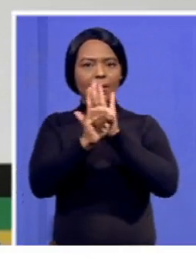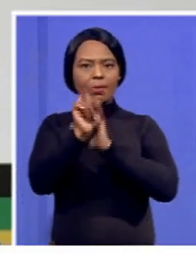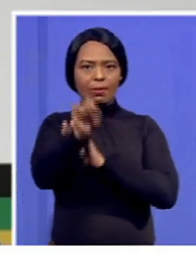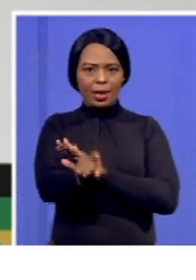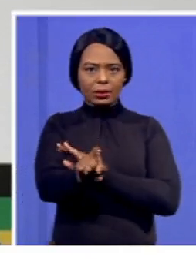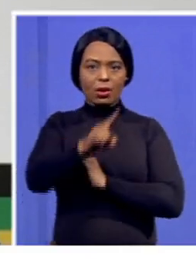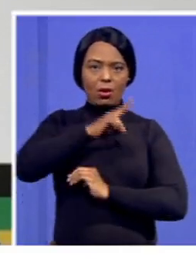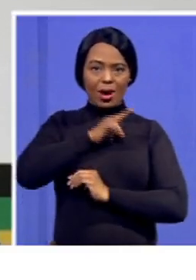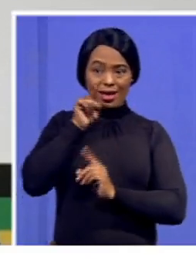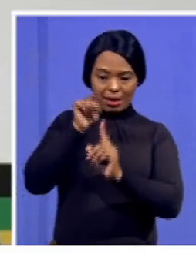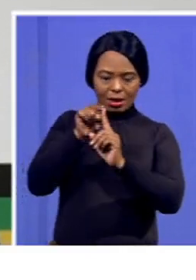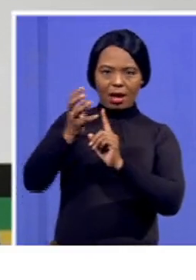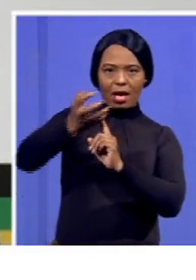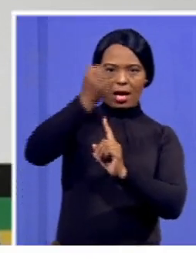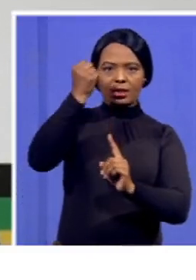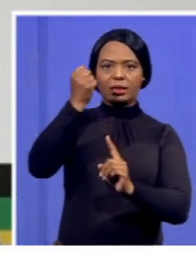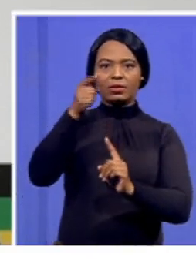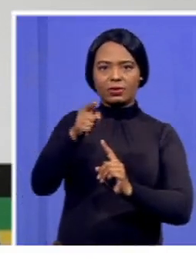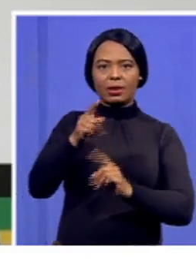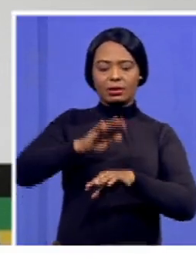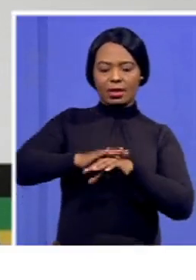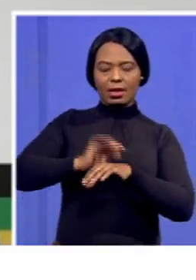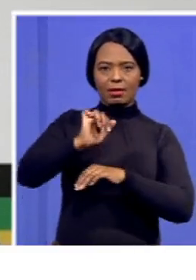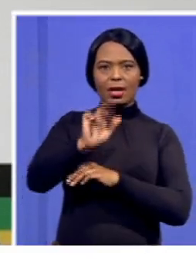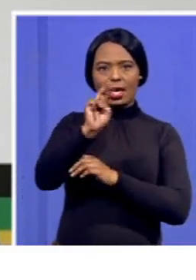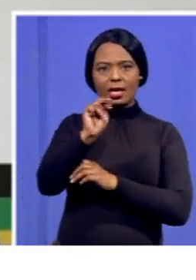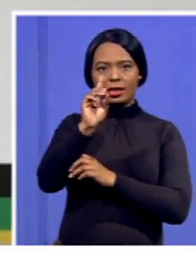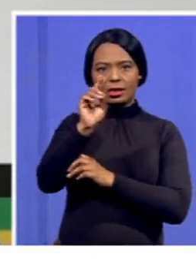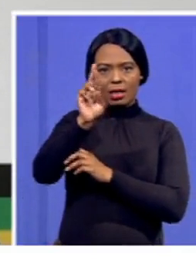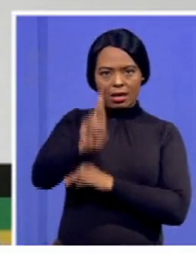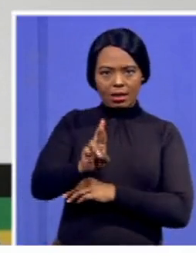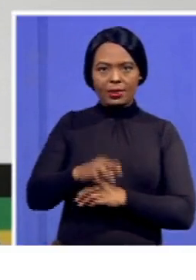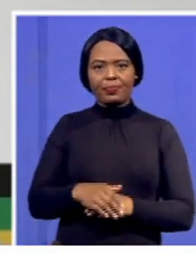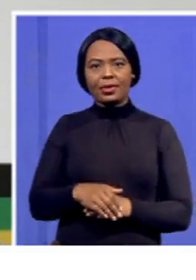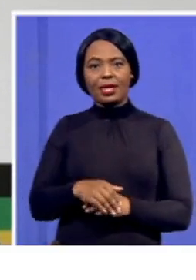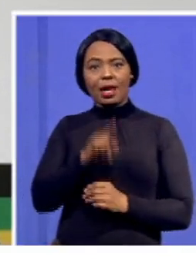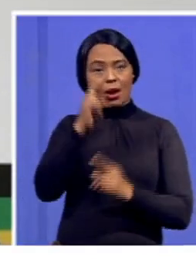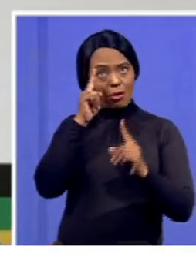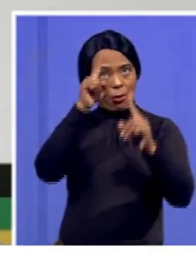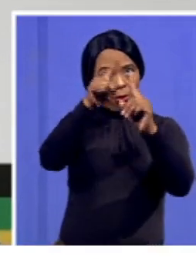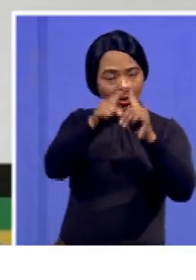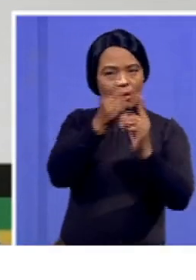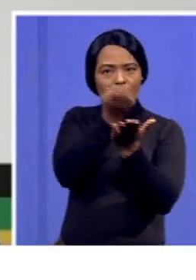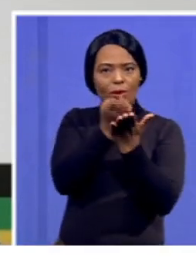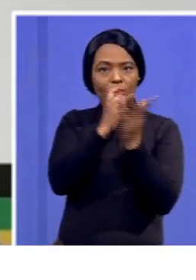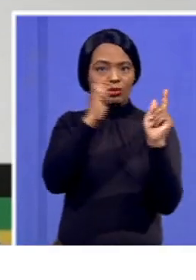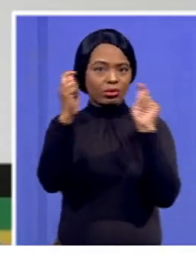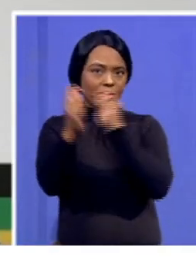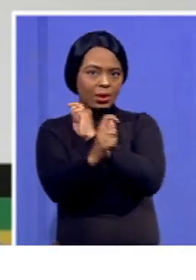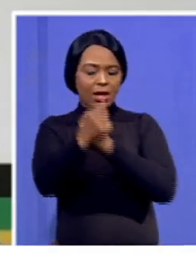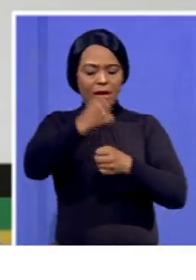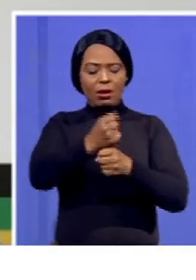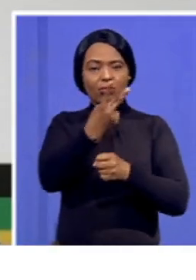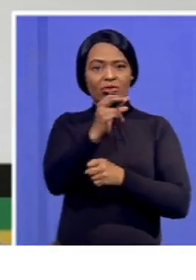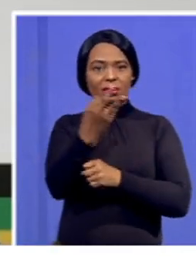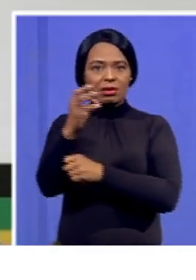during the current phase of the NDR. Now, the NDP's goals of economic transformation by 2030 are clearly